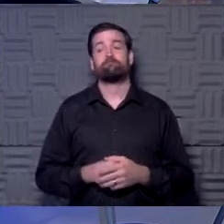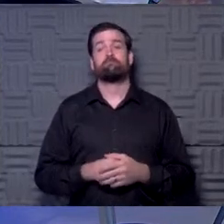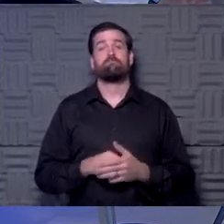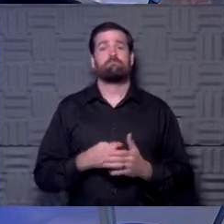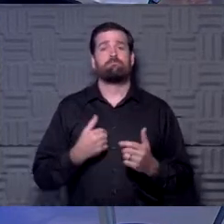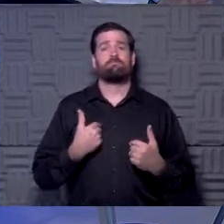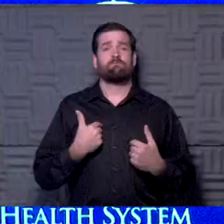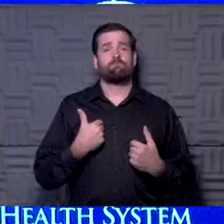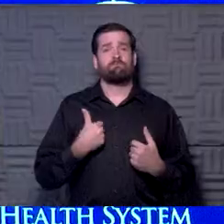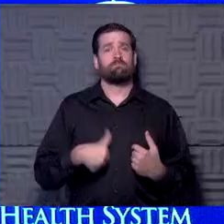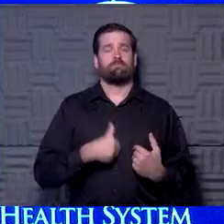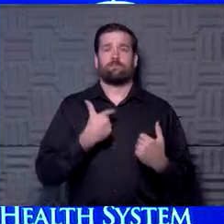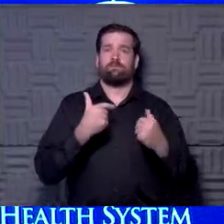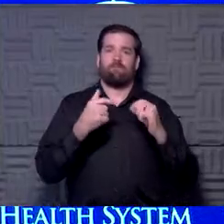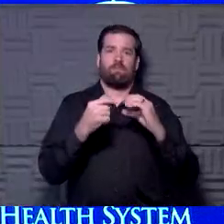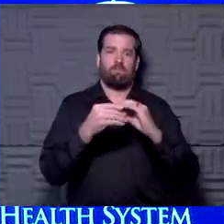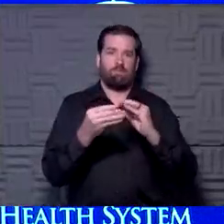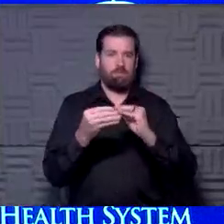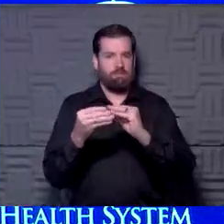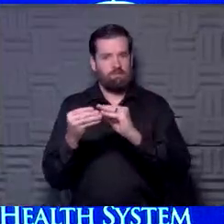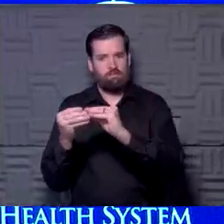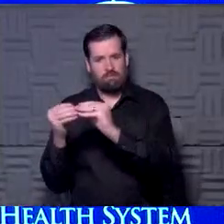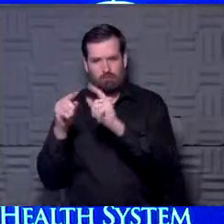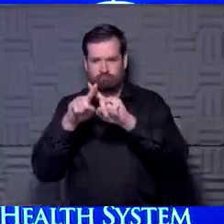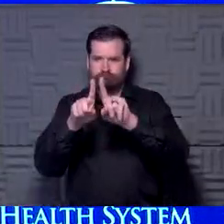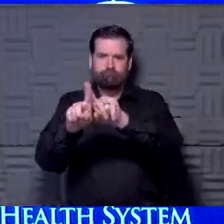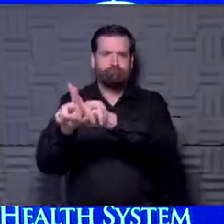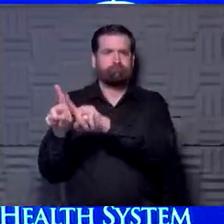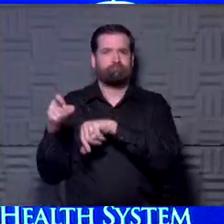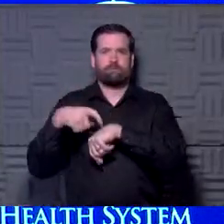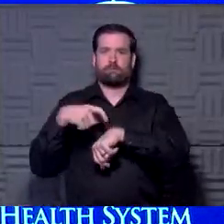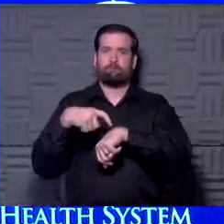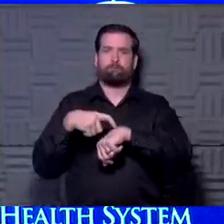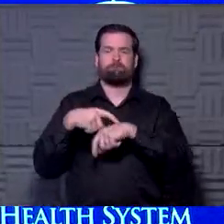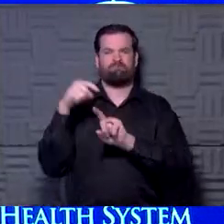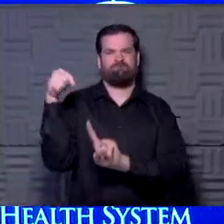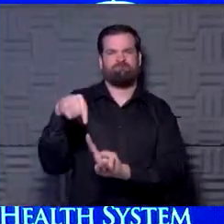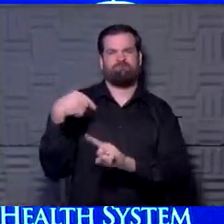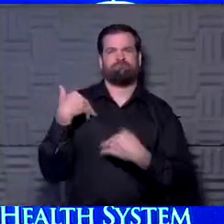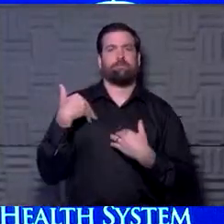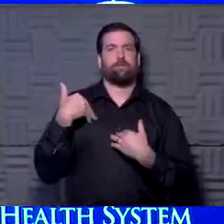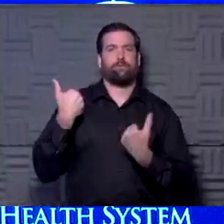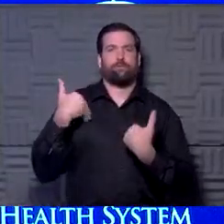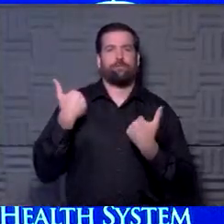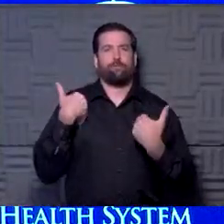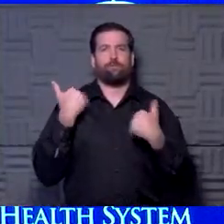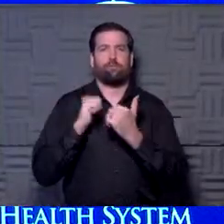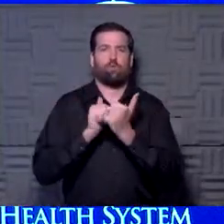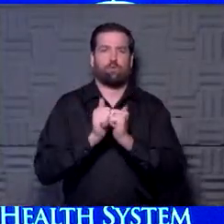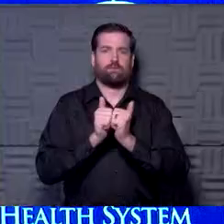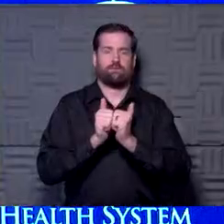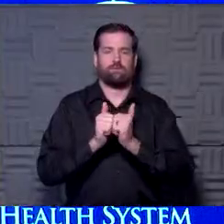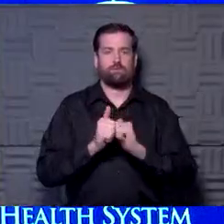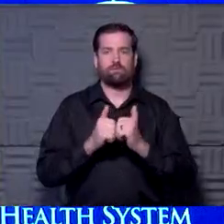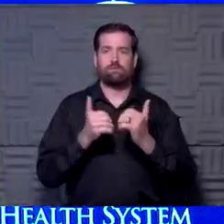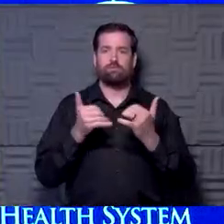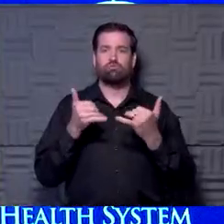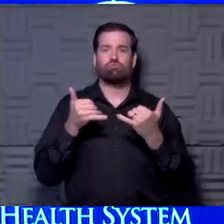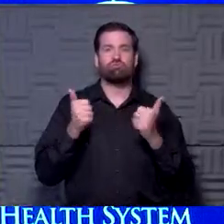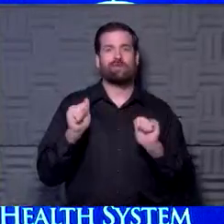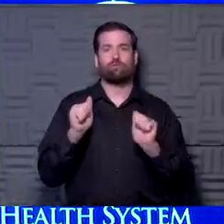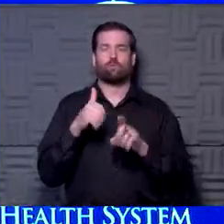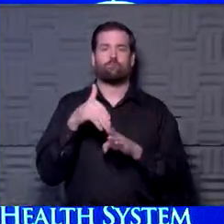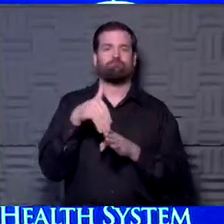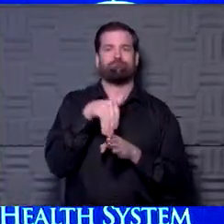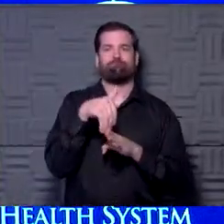we have spoken on many different occasions about youth sports, and we have tried to take a pretty fine line